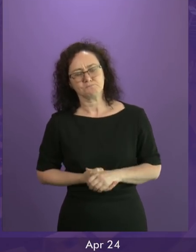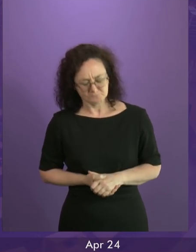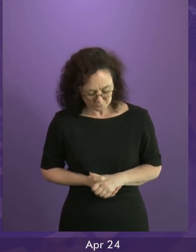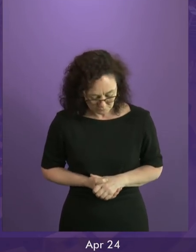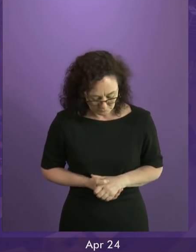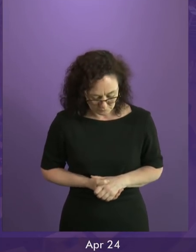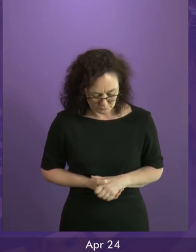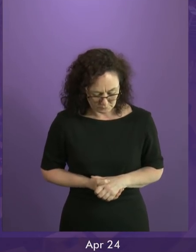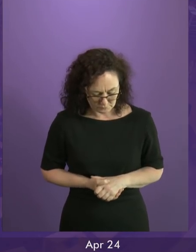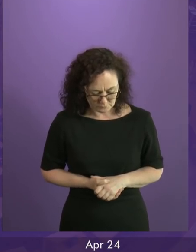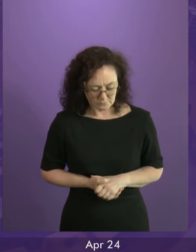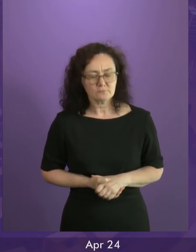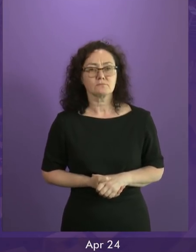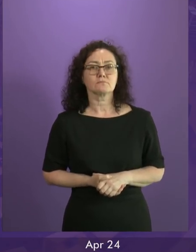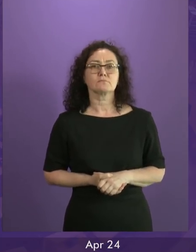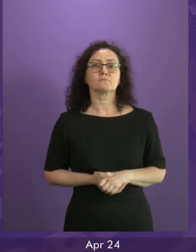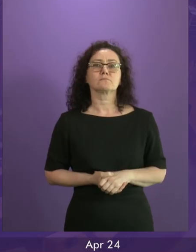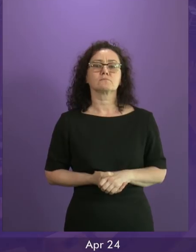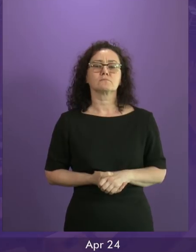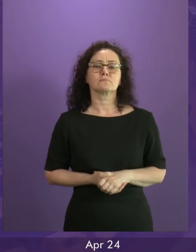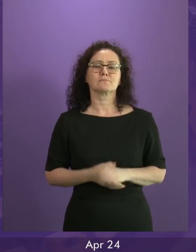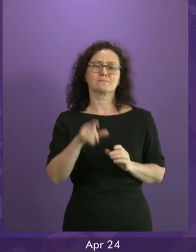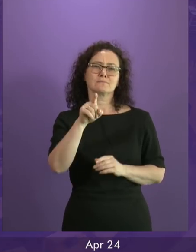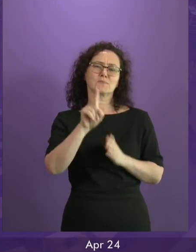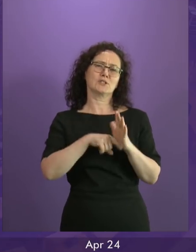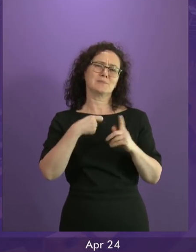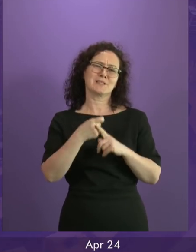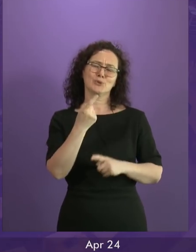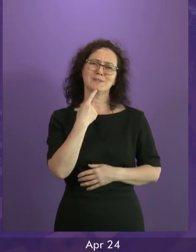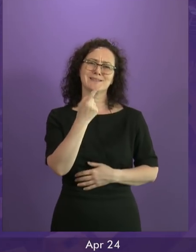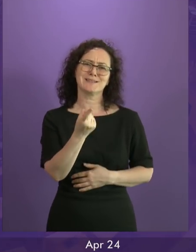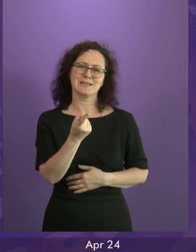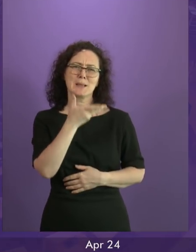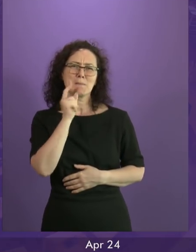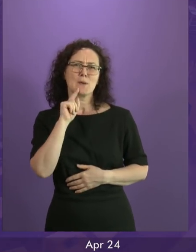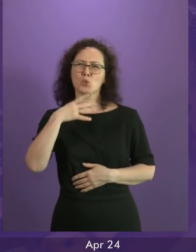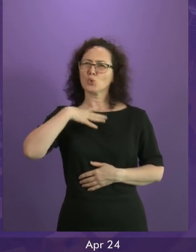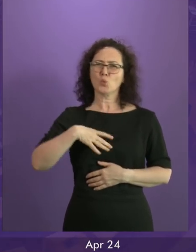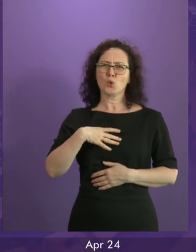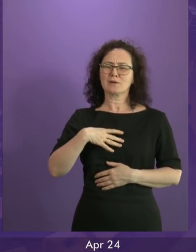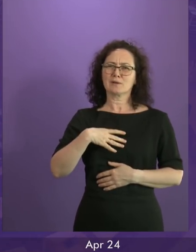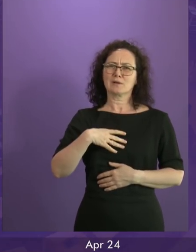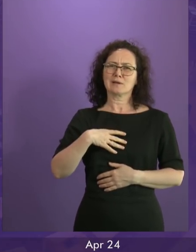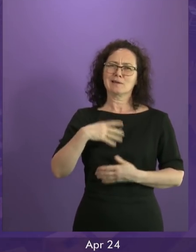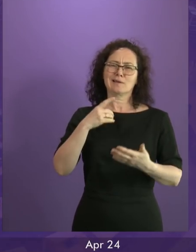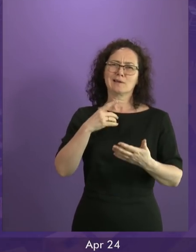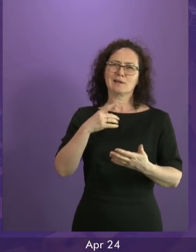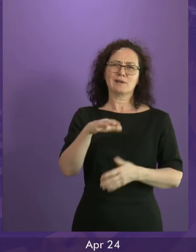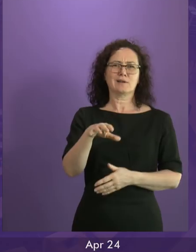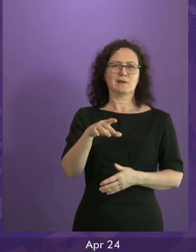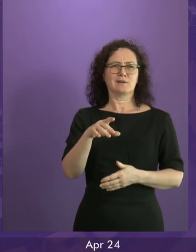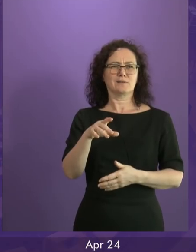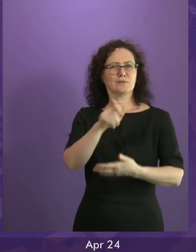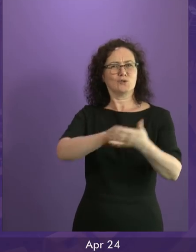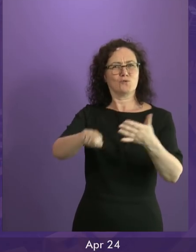Well, mean, James Kelly asserts that people in Scotland don't want the choice of independence instead of Brexit. I just don't think he has the